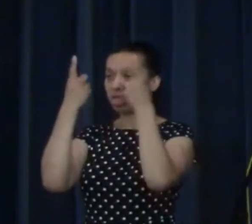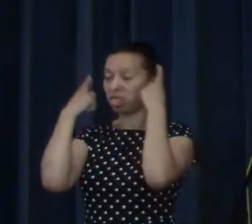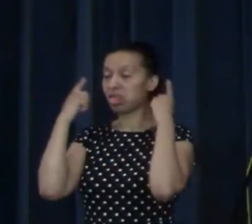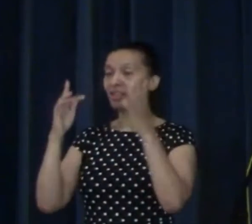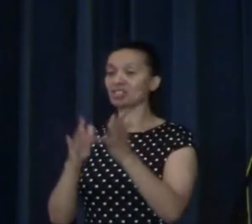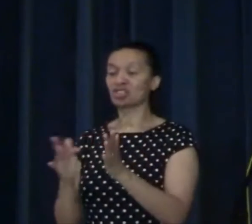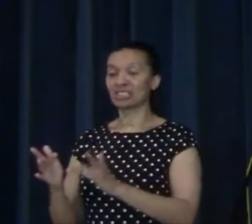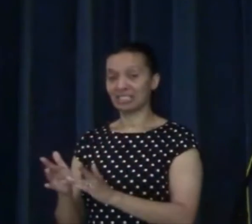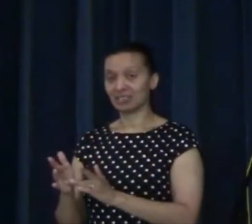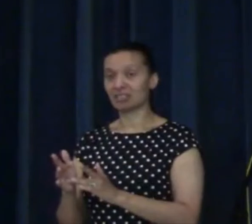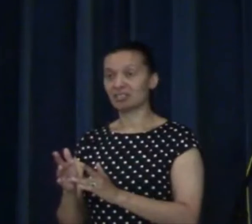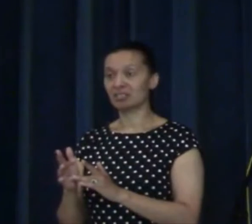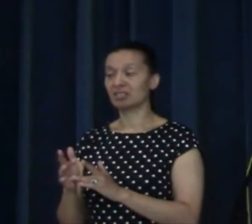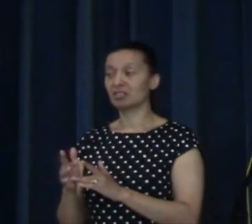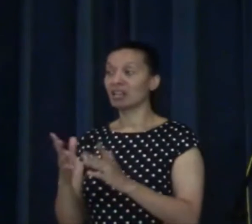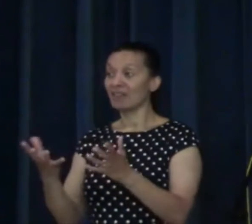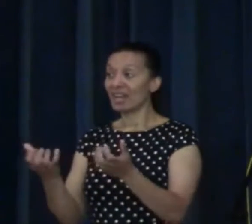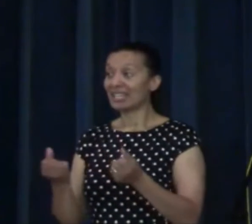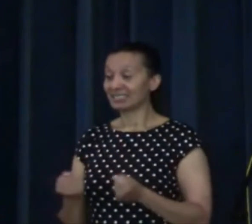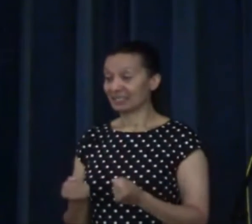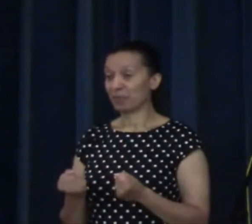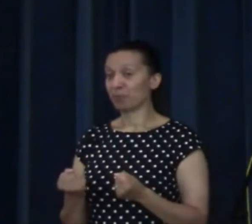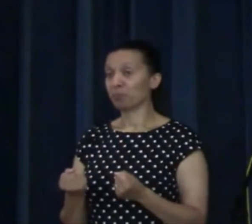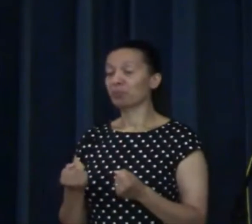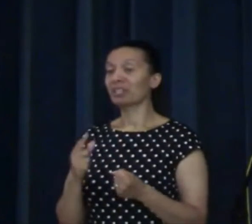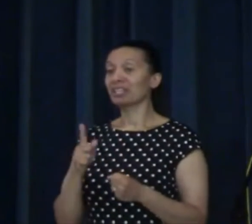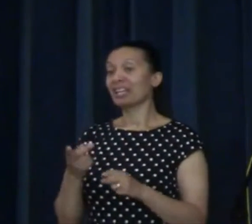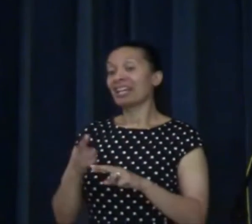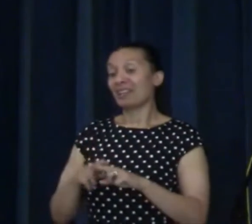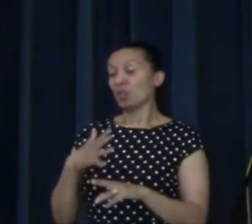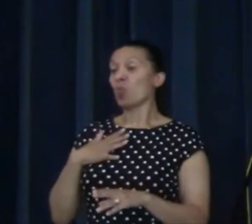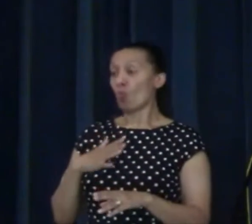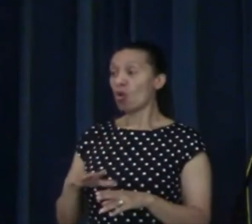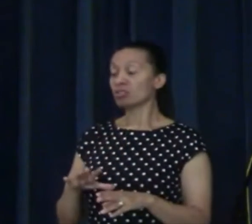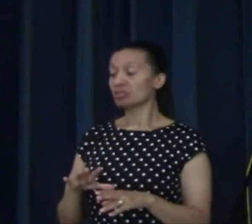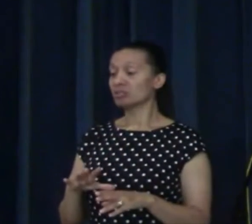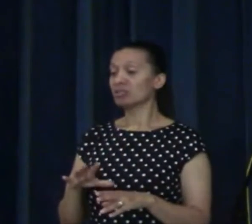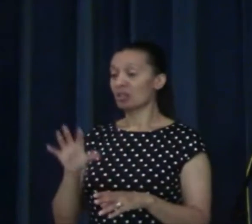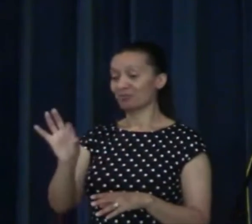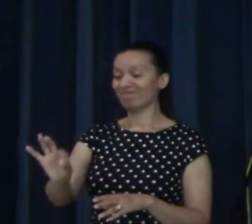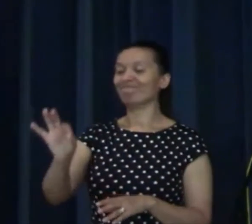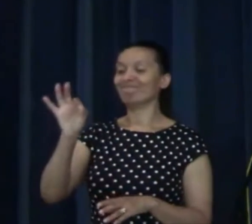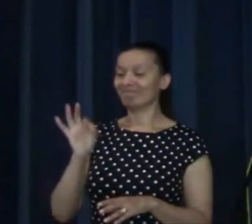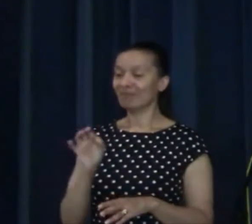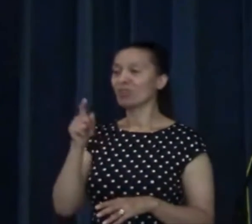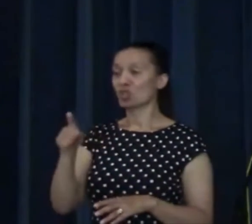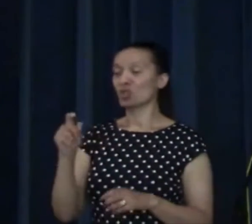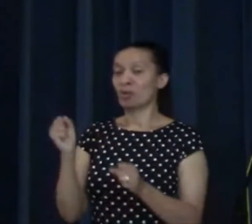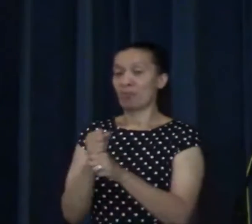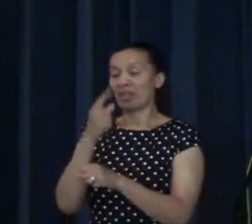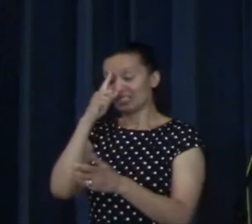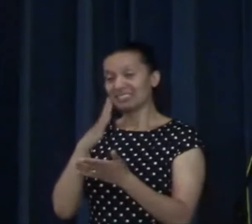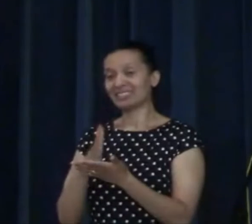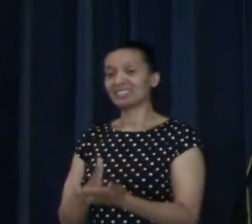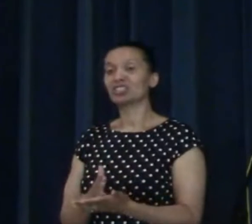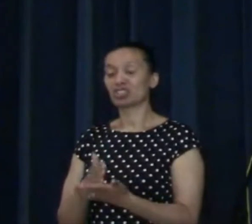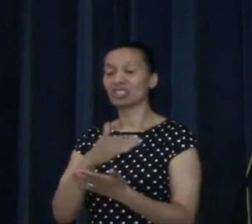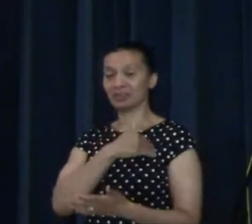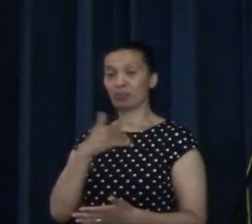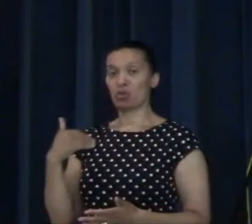haven't accepted him, if you haven't got that hope, I'm going to invite you to make that decision this morning.